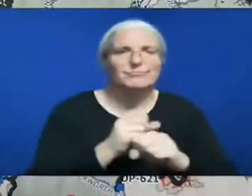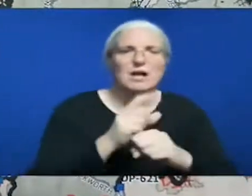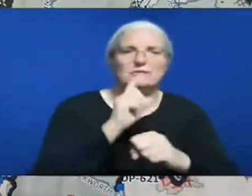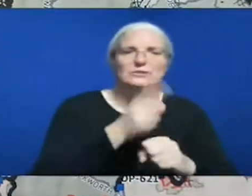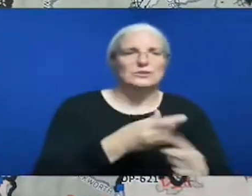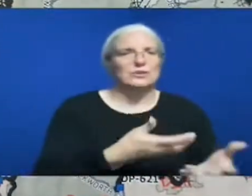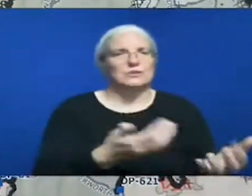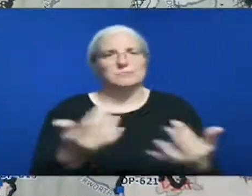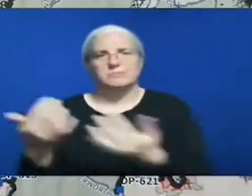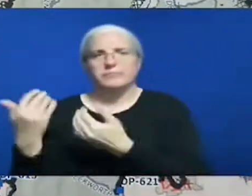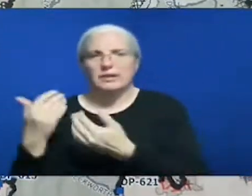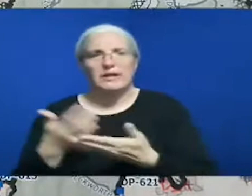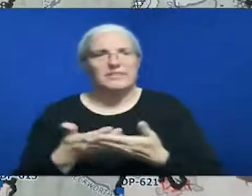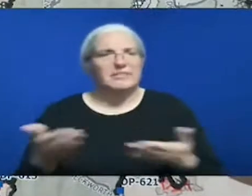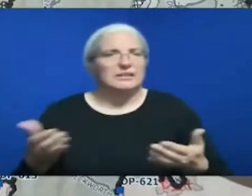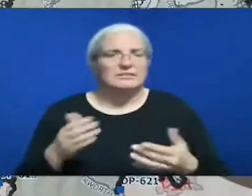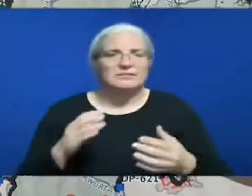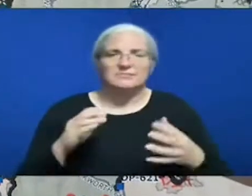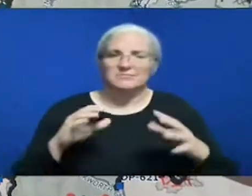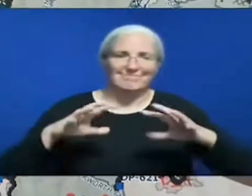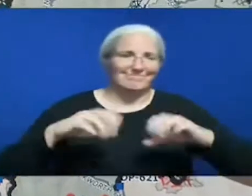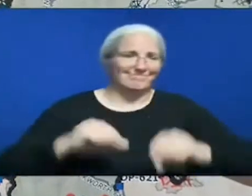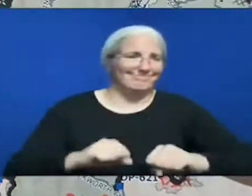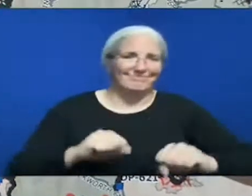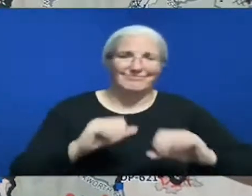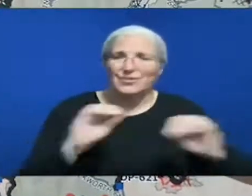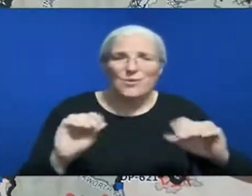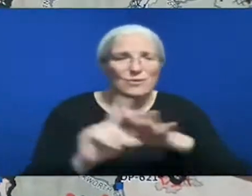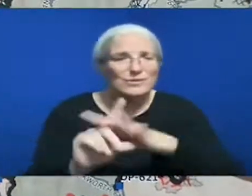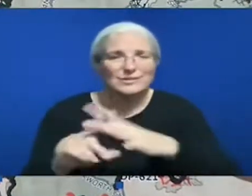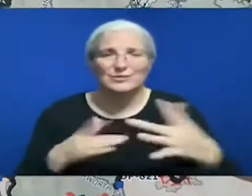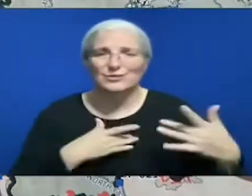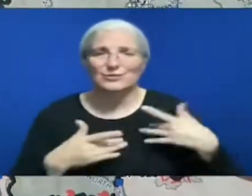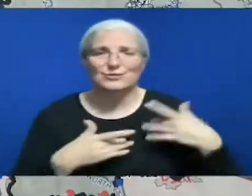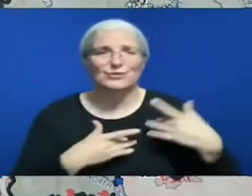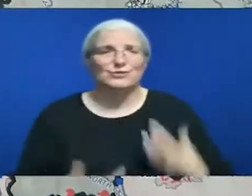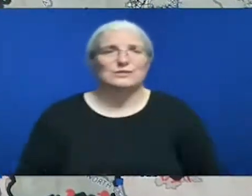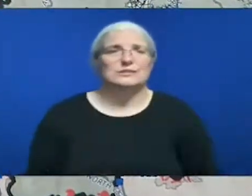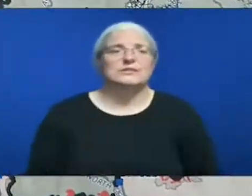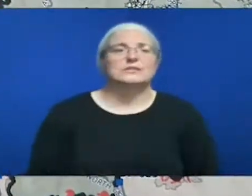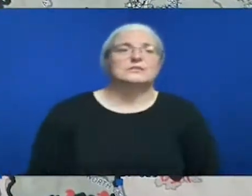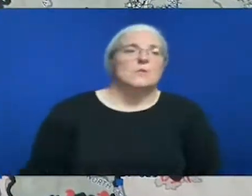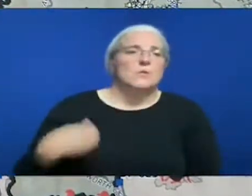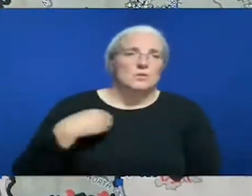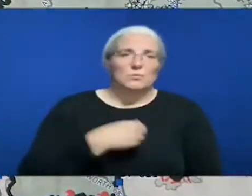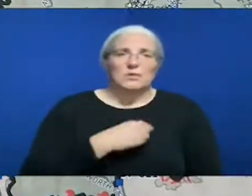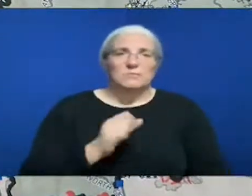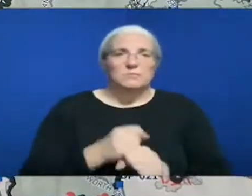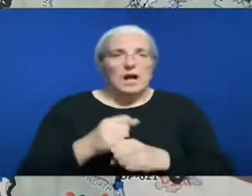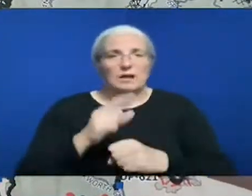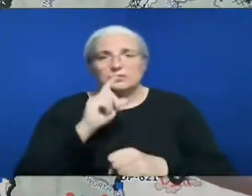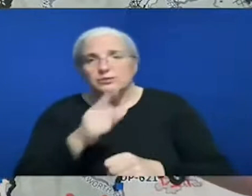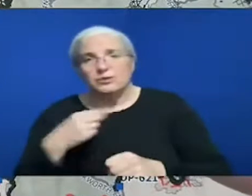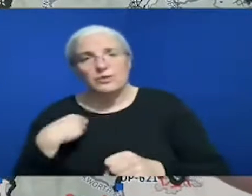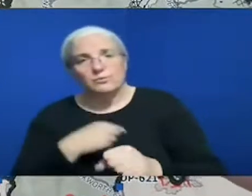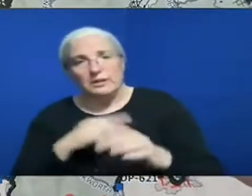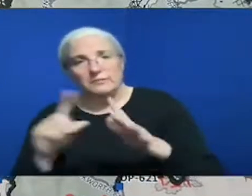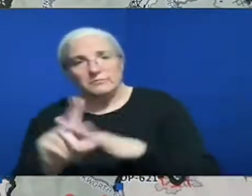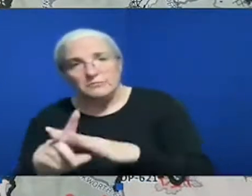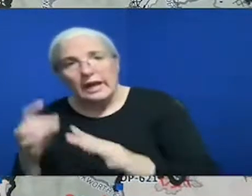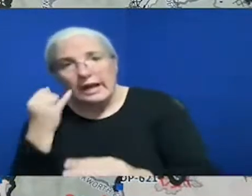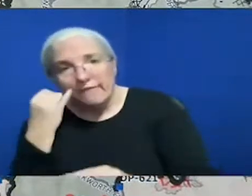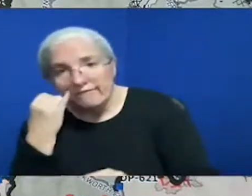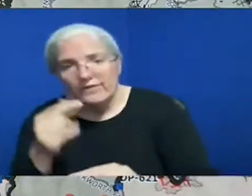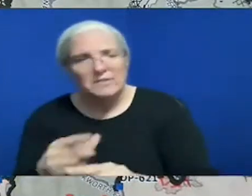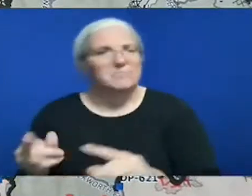resources are responding to calls for service that are well with interior not any threats to our control line and that'll continue until